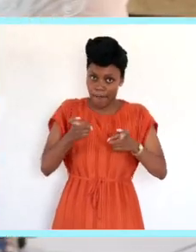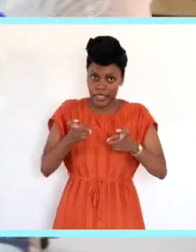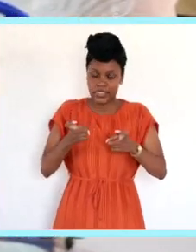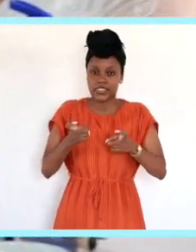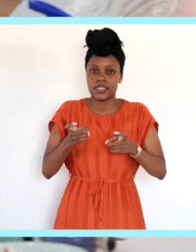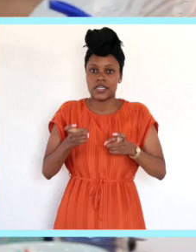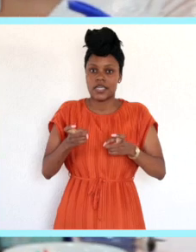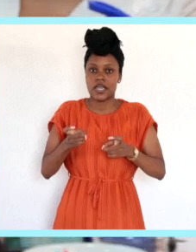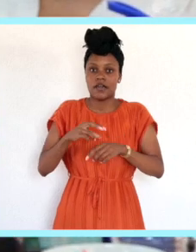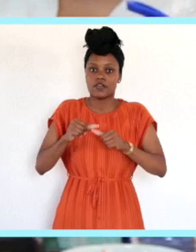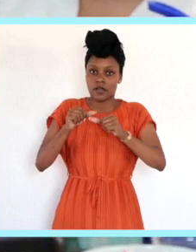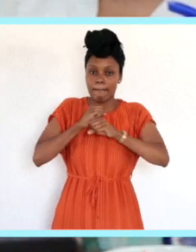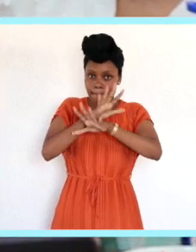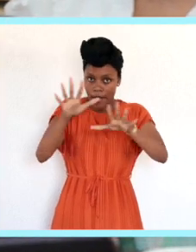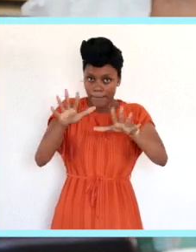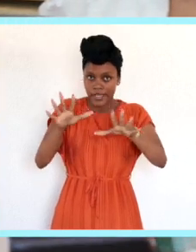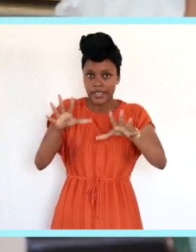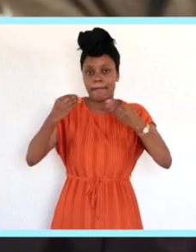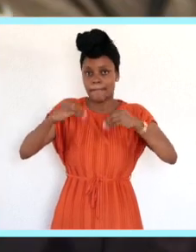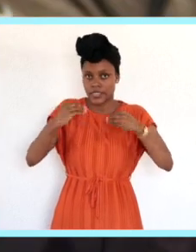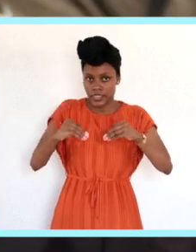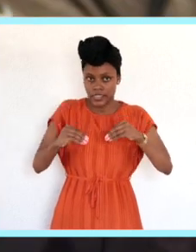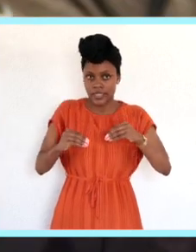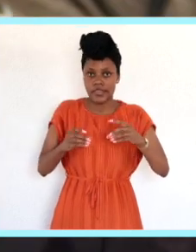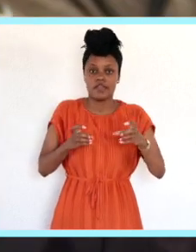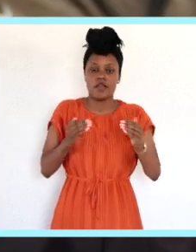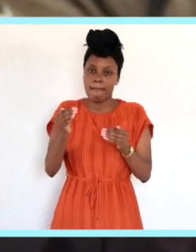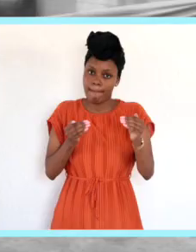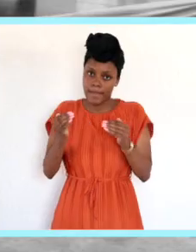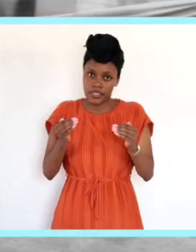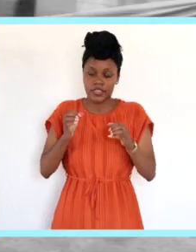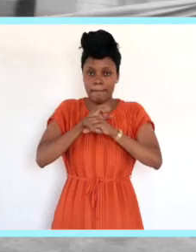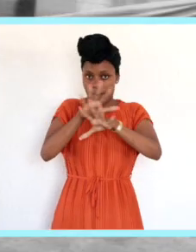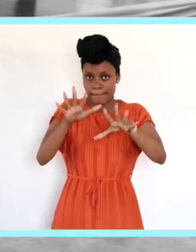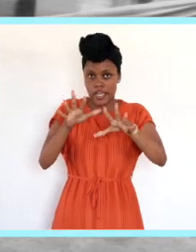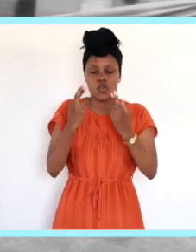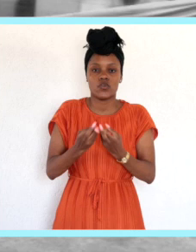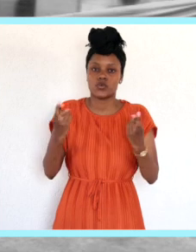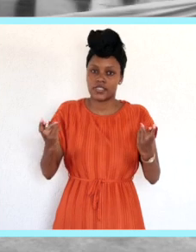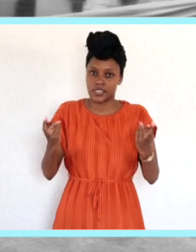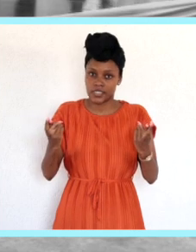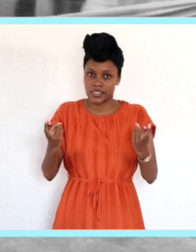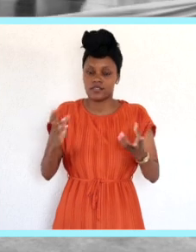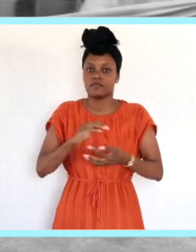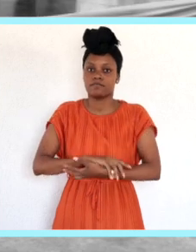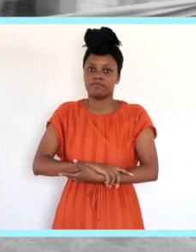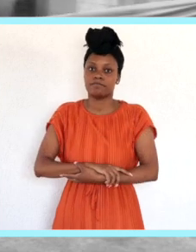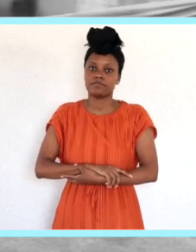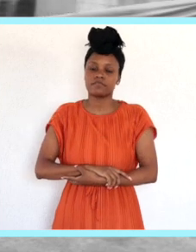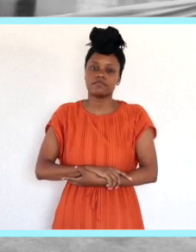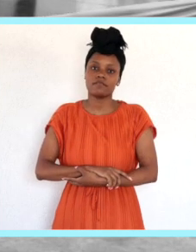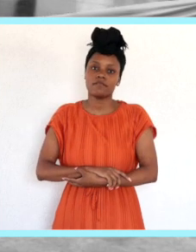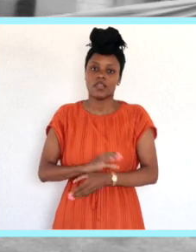governance and that is how we conduct our public affairs as well as how we manage our public resources. Through monitoring and